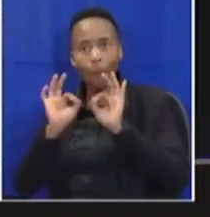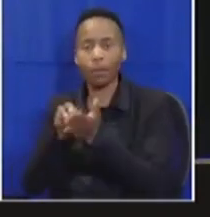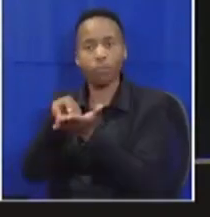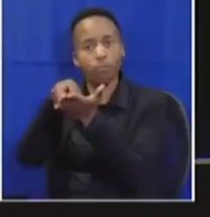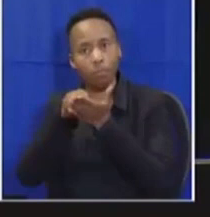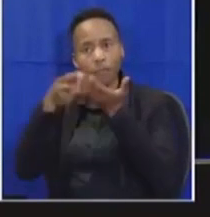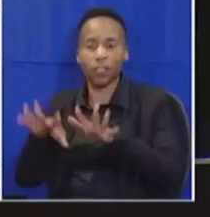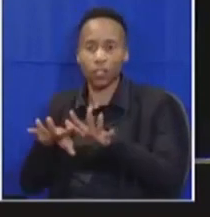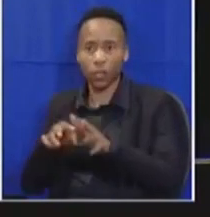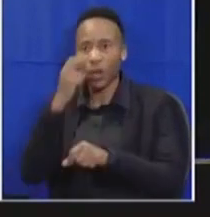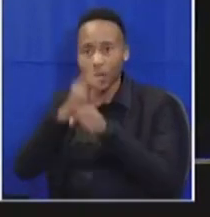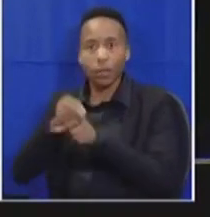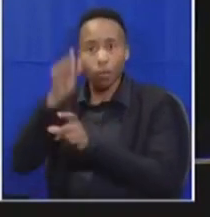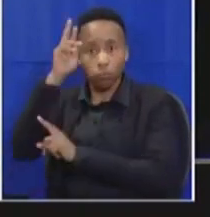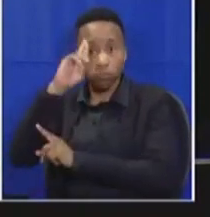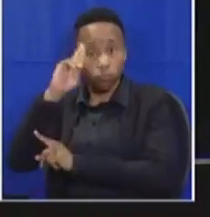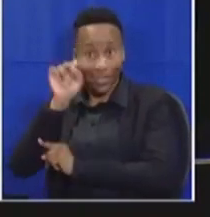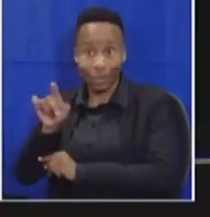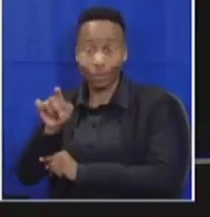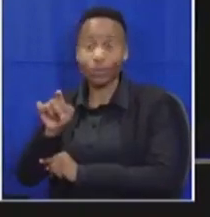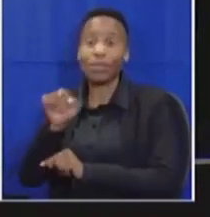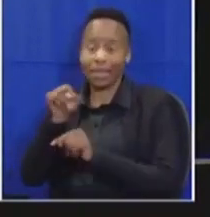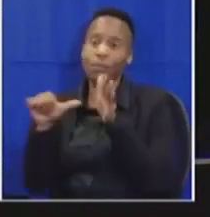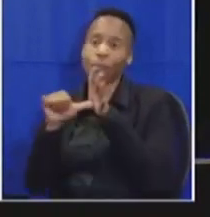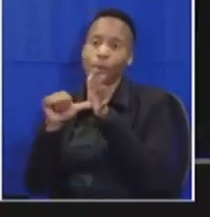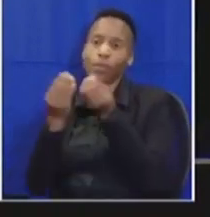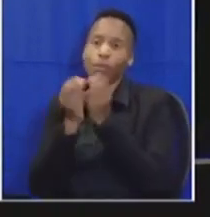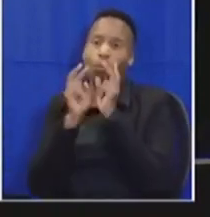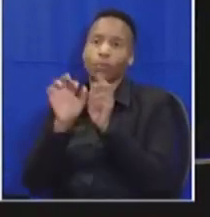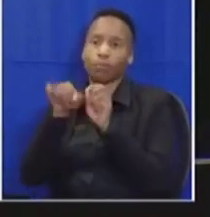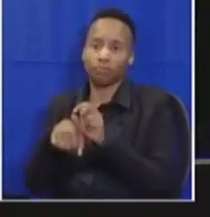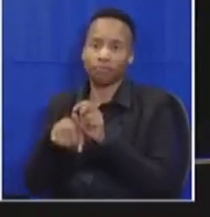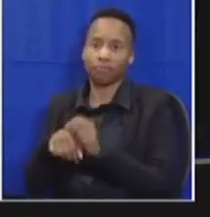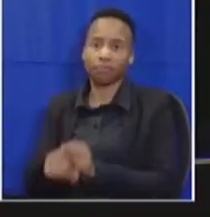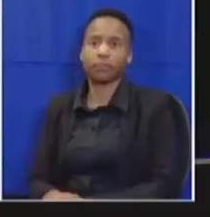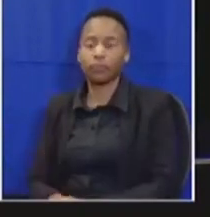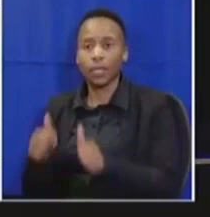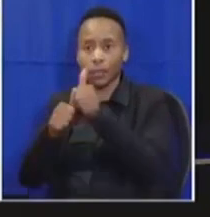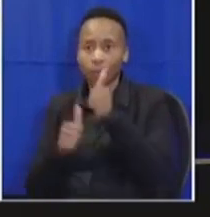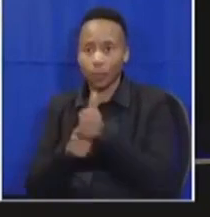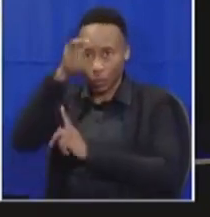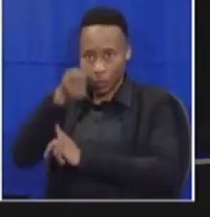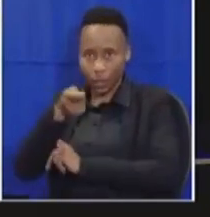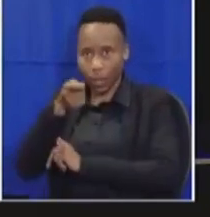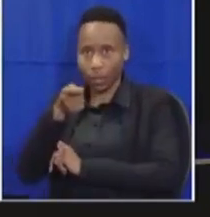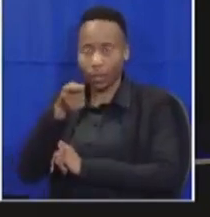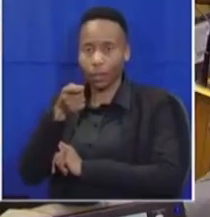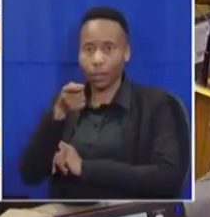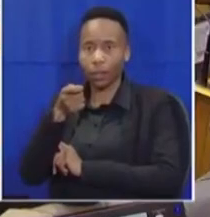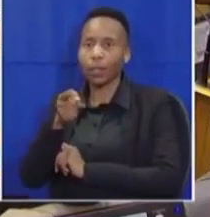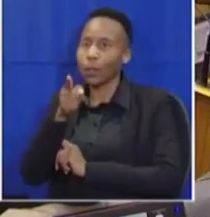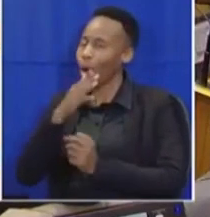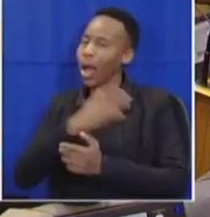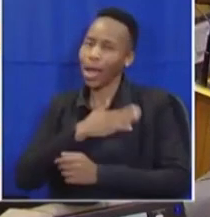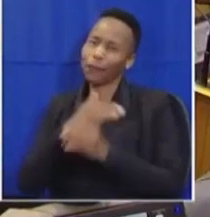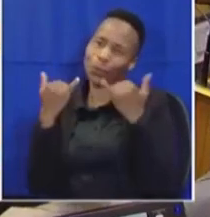we remind you of that it is an important consideration deputy speaker yes honorable member oh dear tander i'm glad you